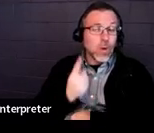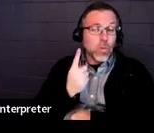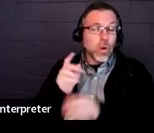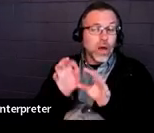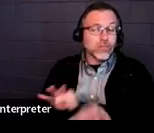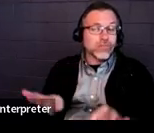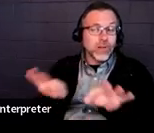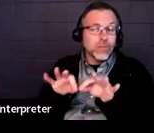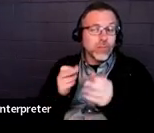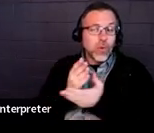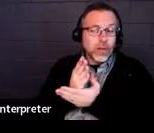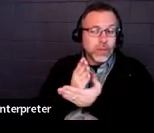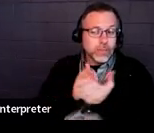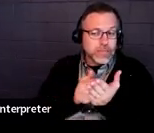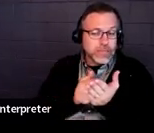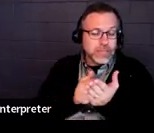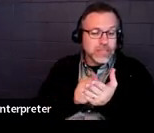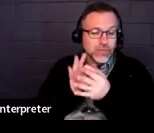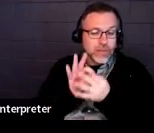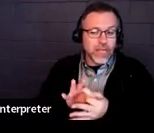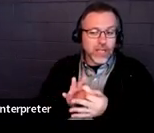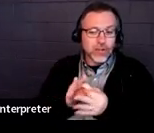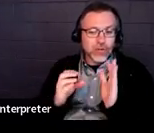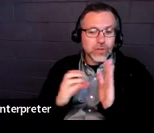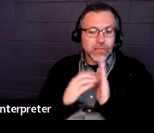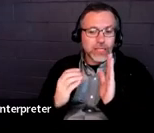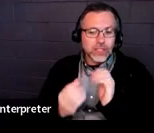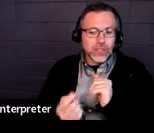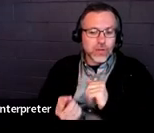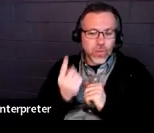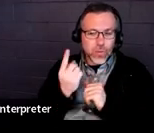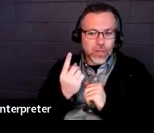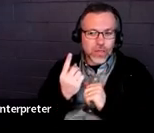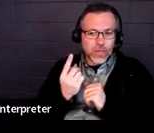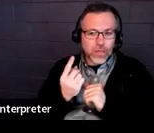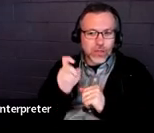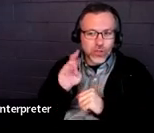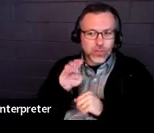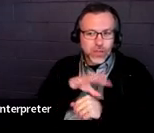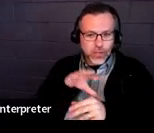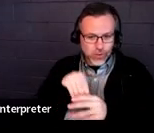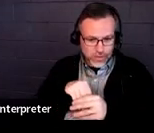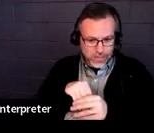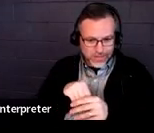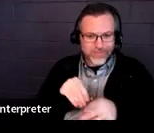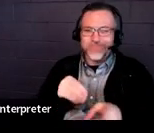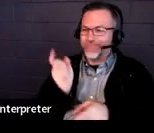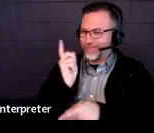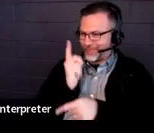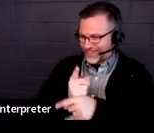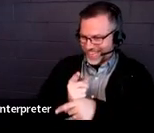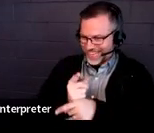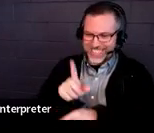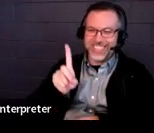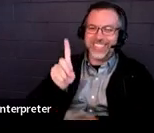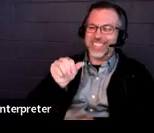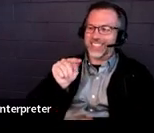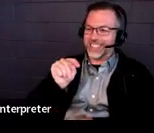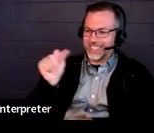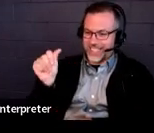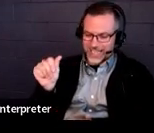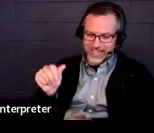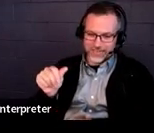piece about section one that should be included. Yes, very good, thank you. So,